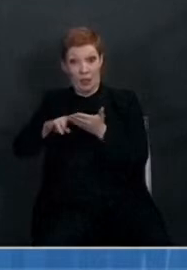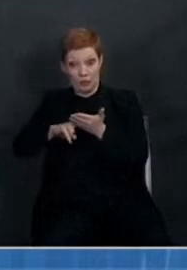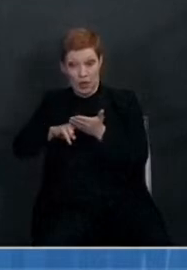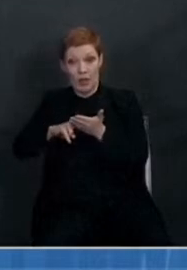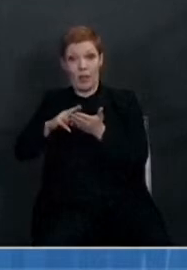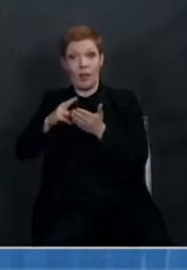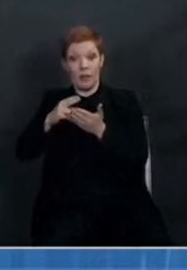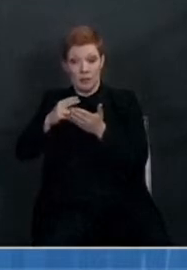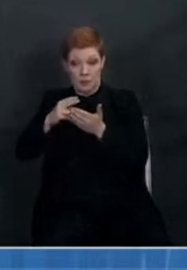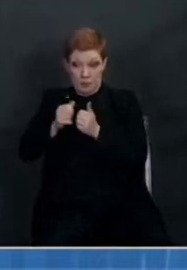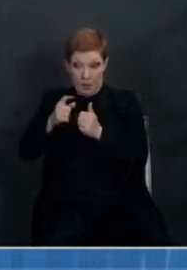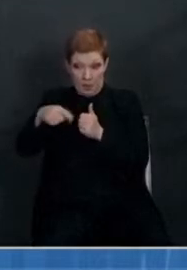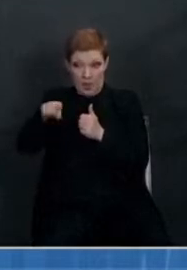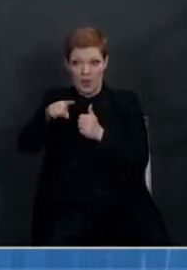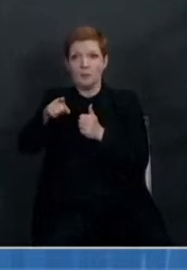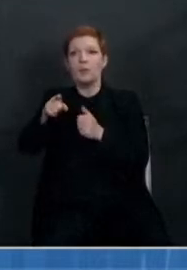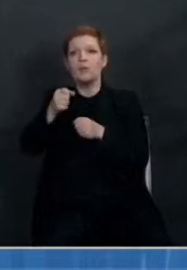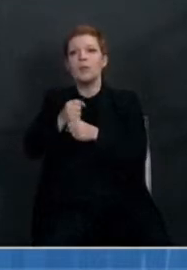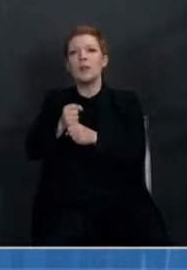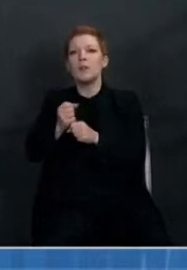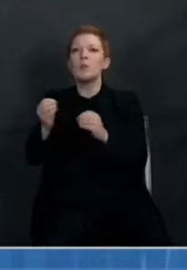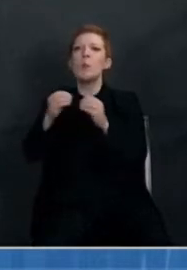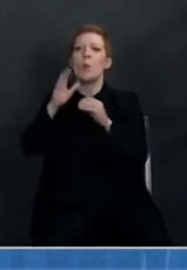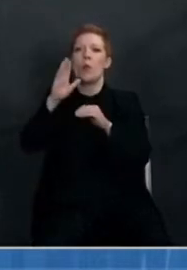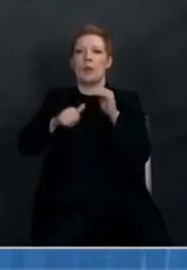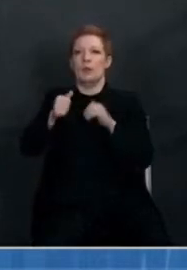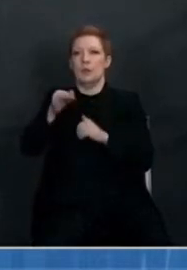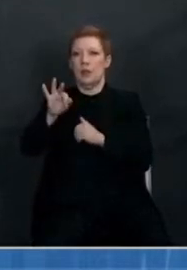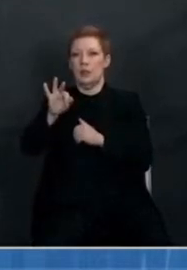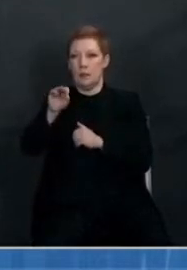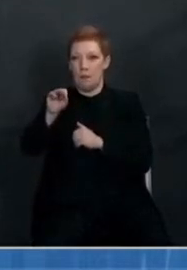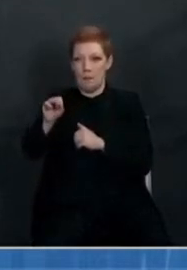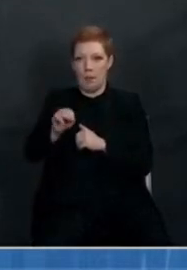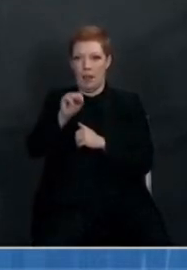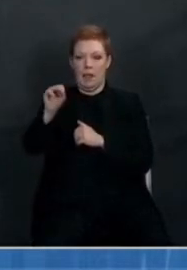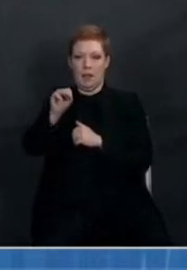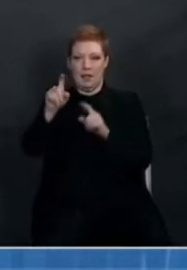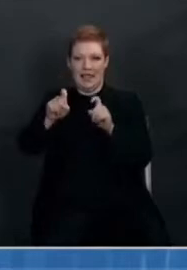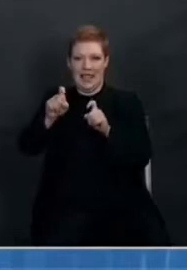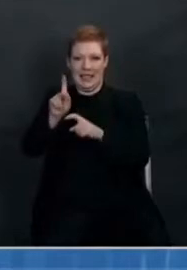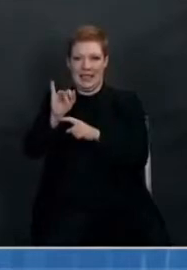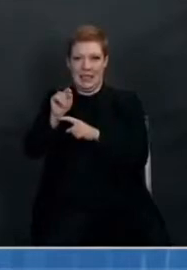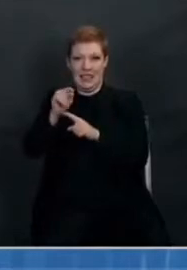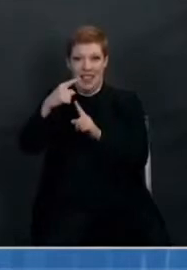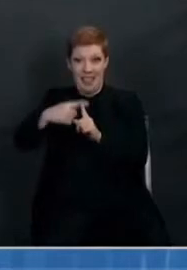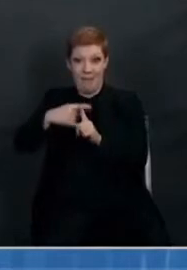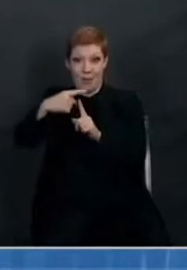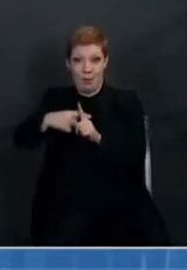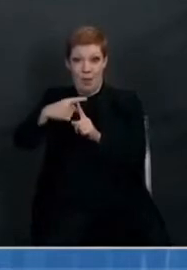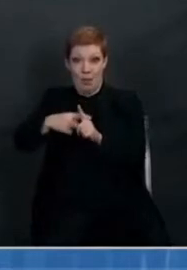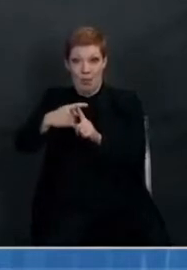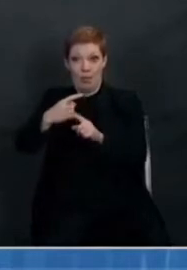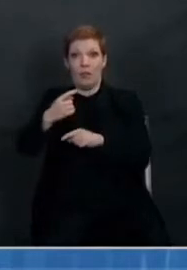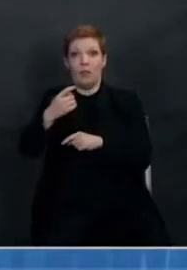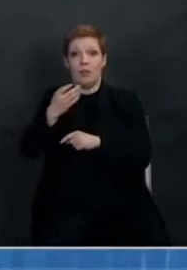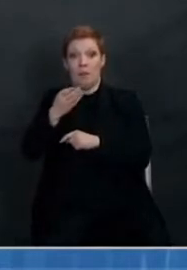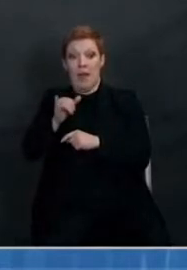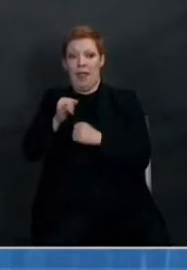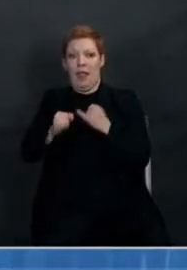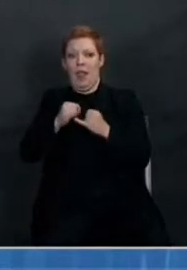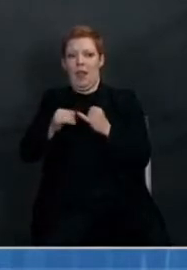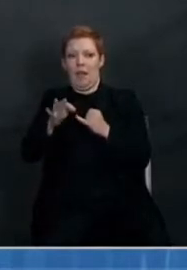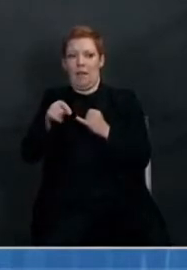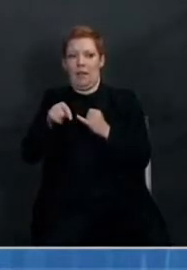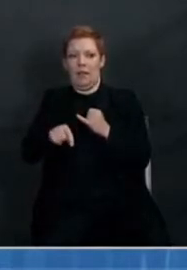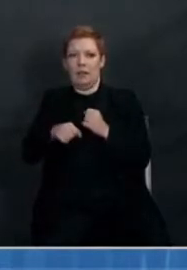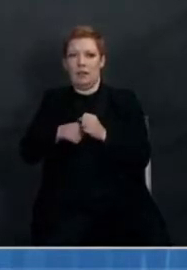manufacture more than 19 million test kits per month by the end of this year. 8.5 million